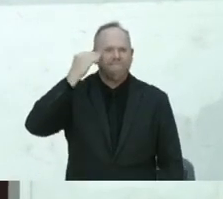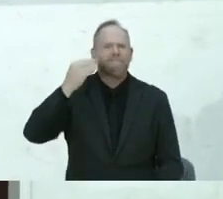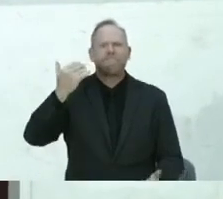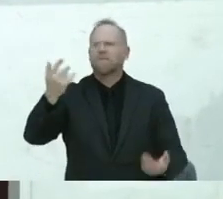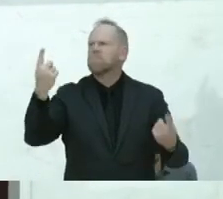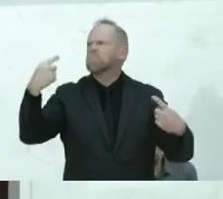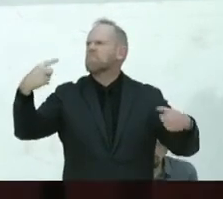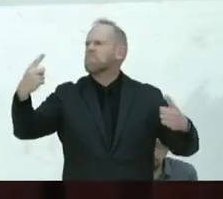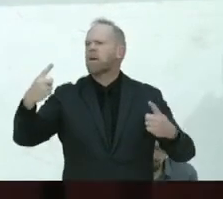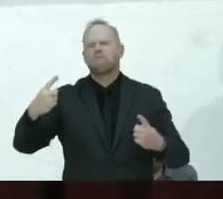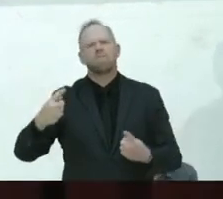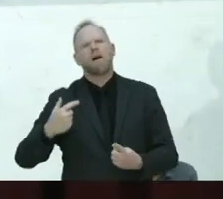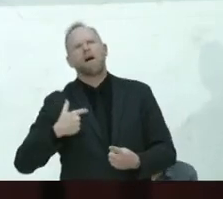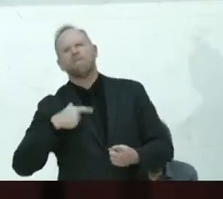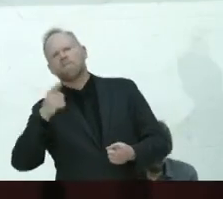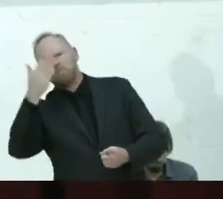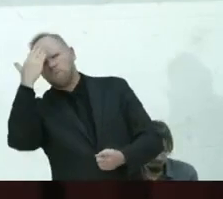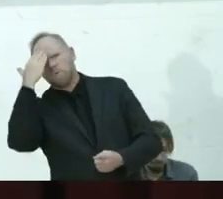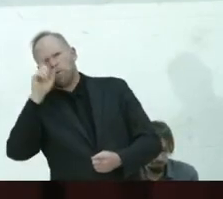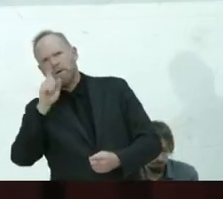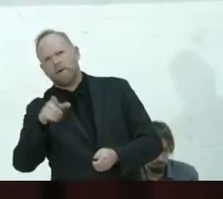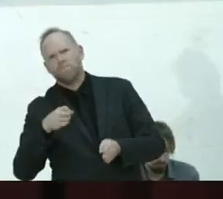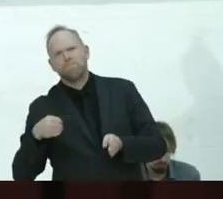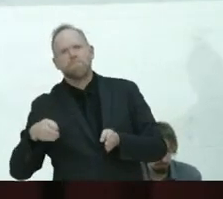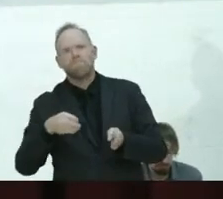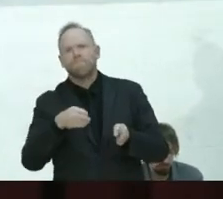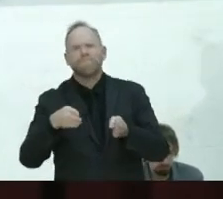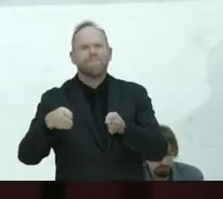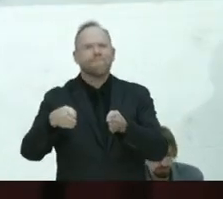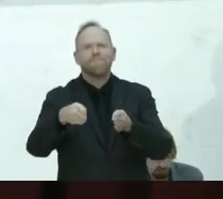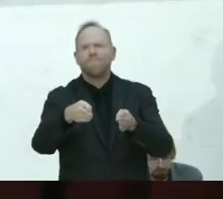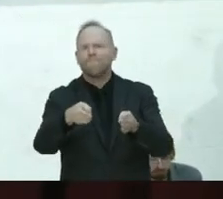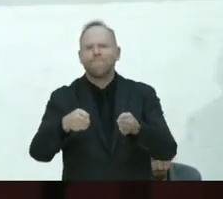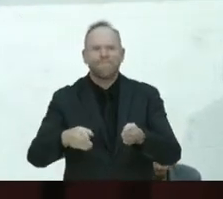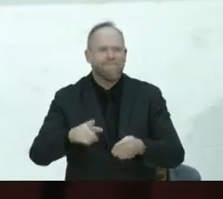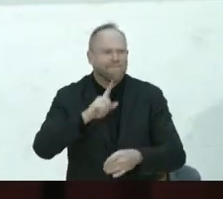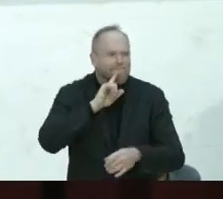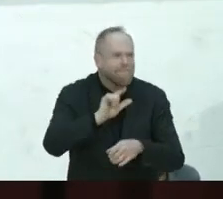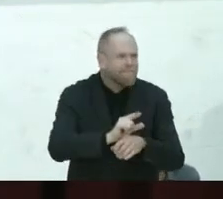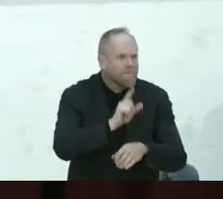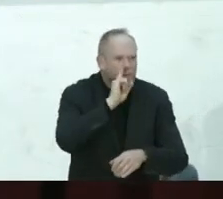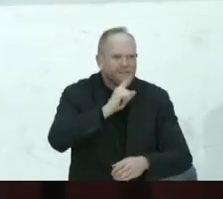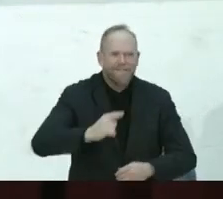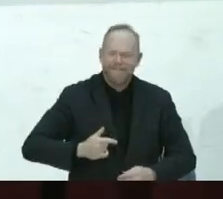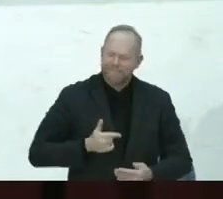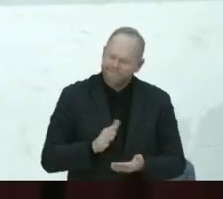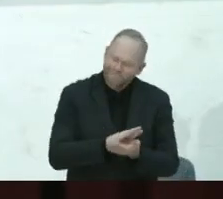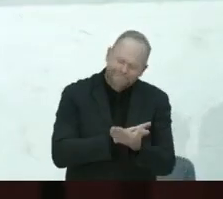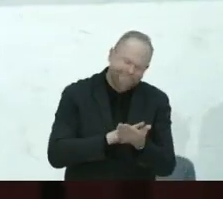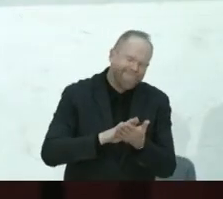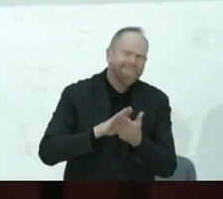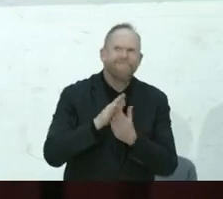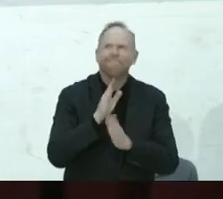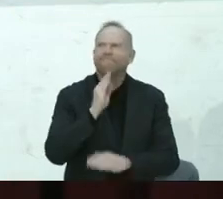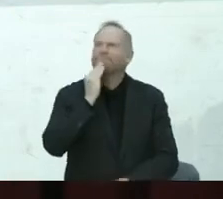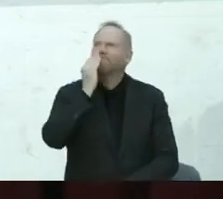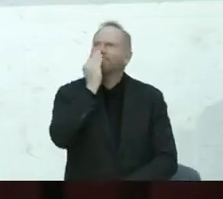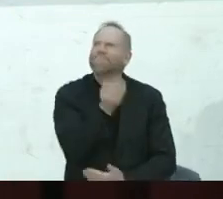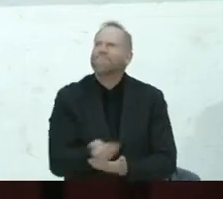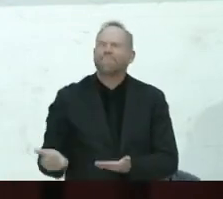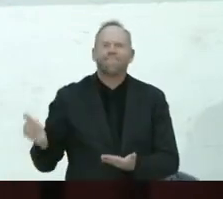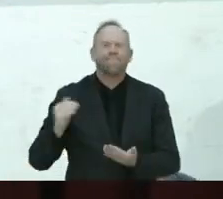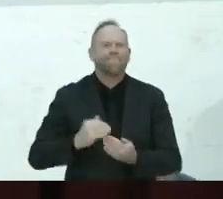some direction it sure would be nice to be back home